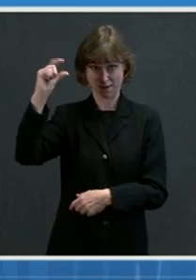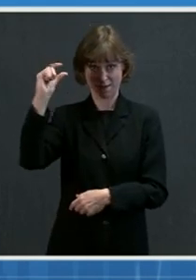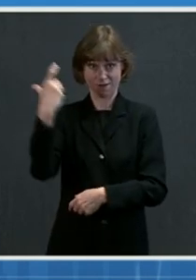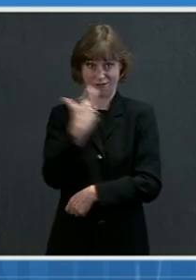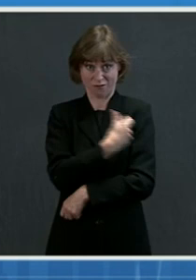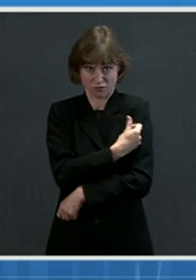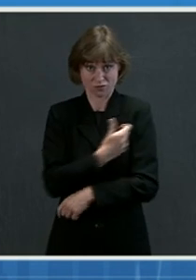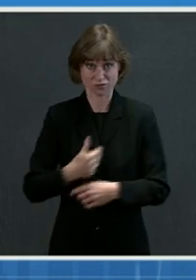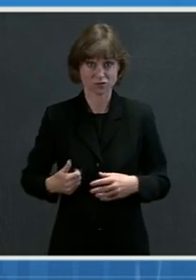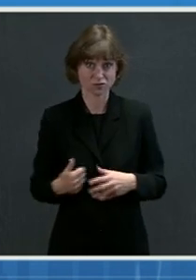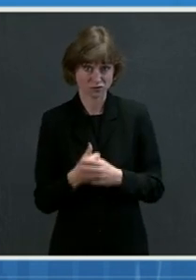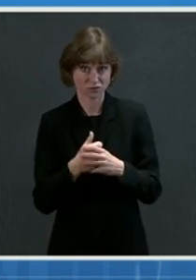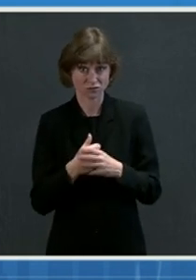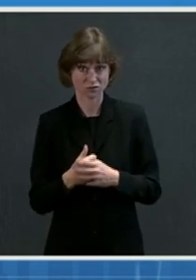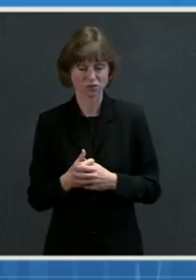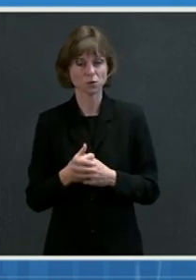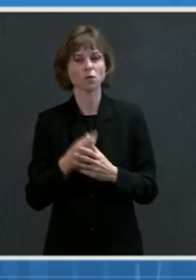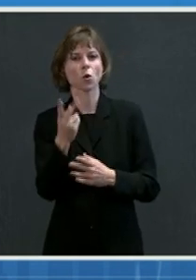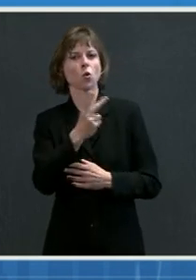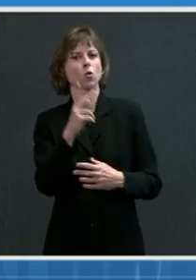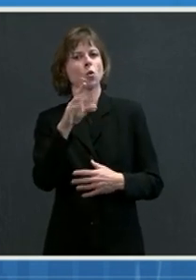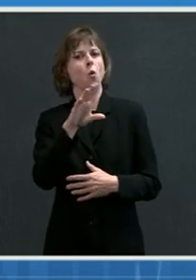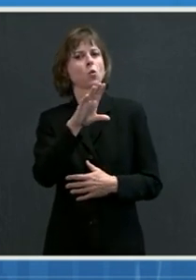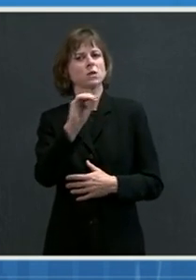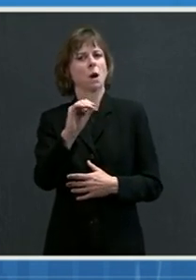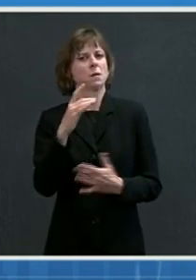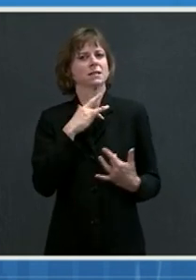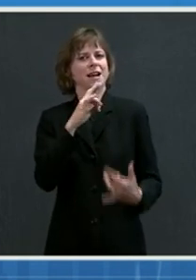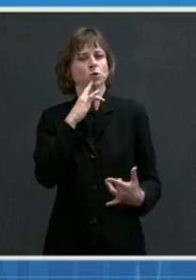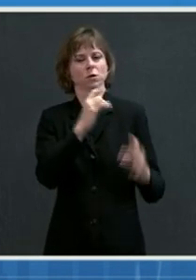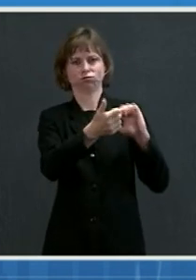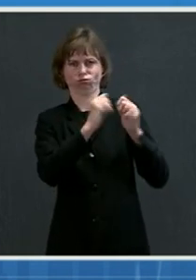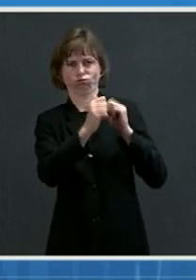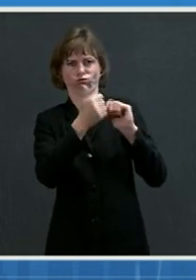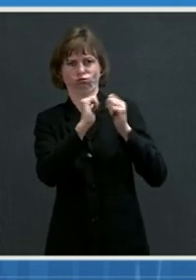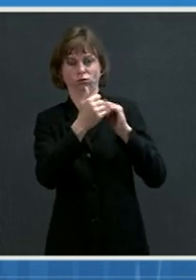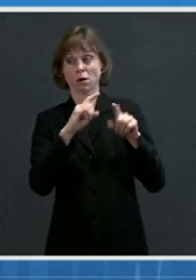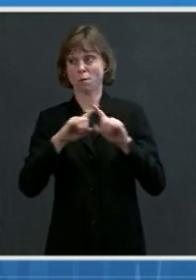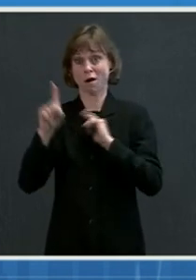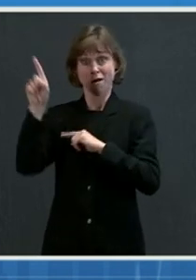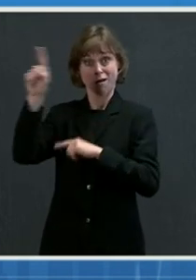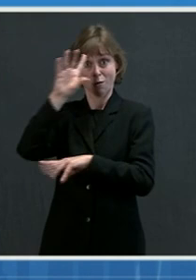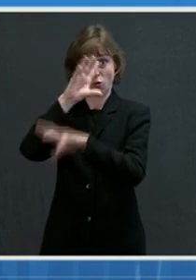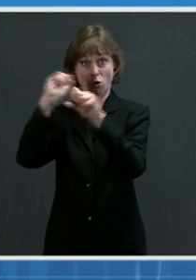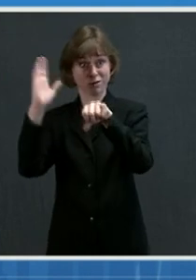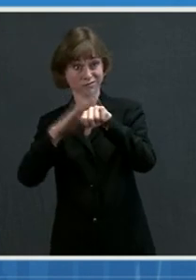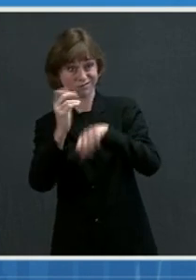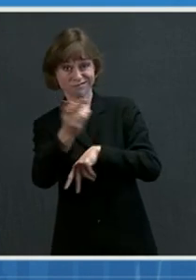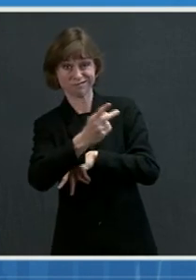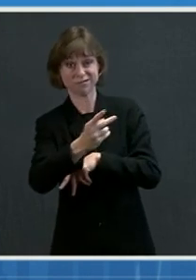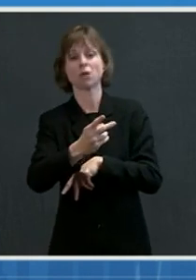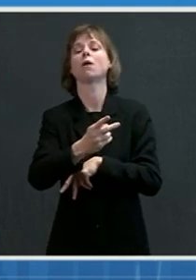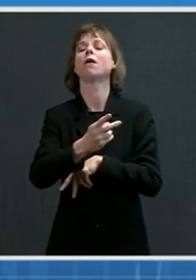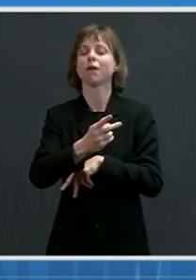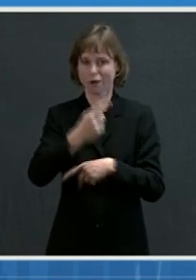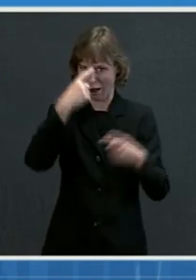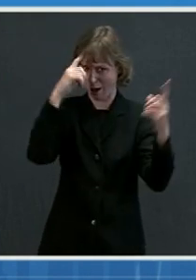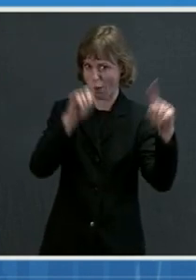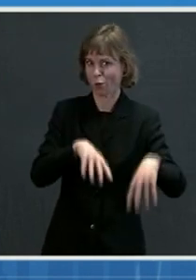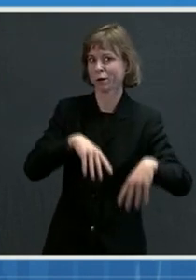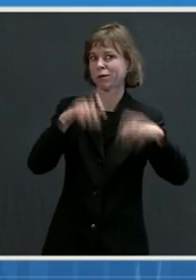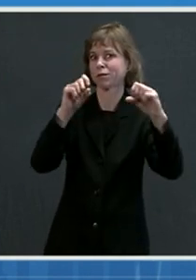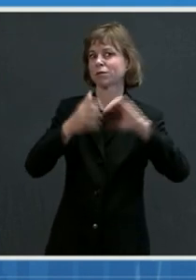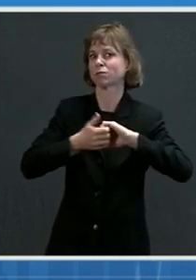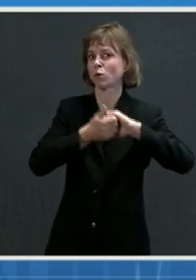most of the time, heeded by President Biden's call, they are undertaking a wartime effort to come to the